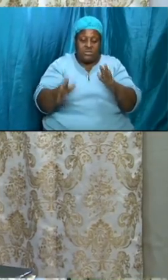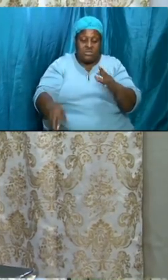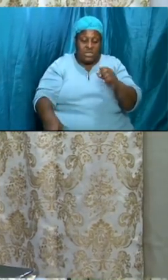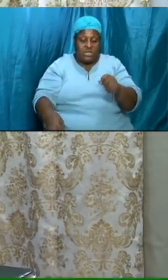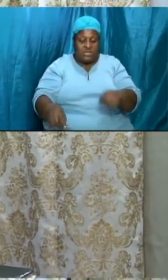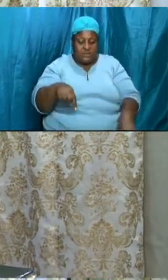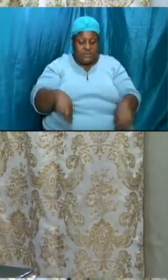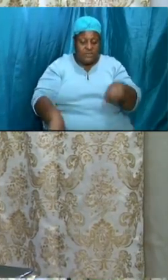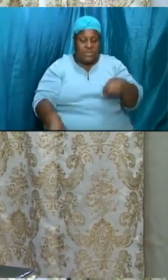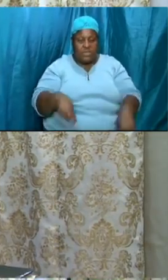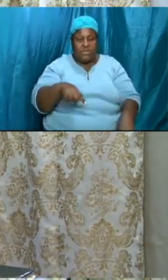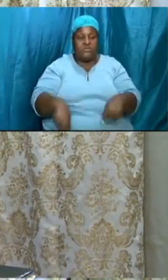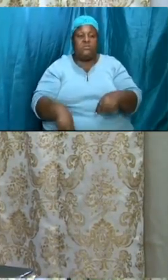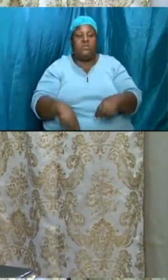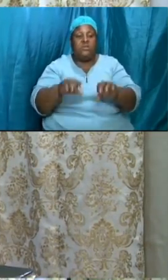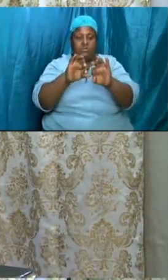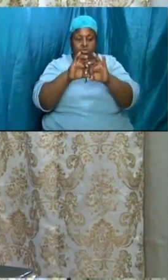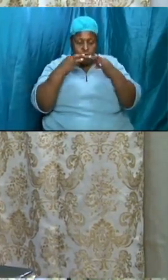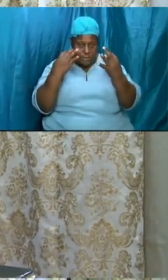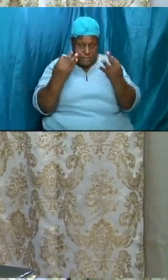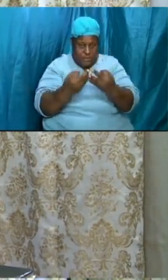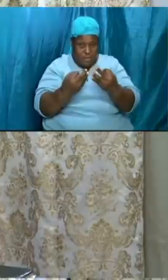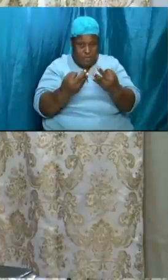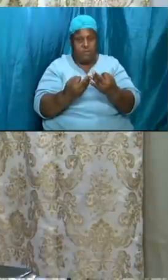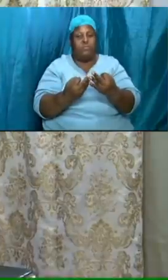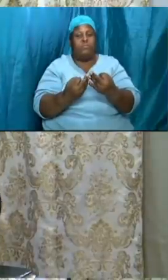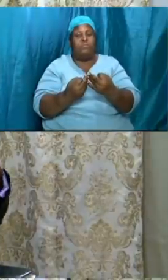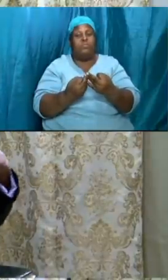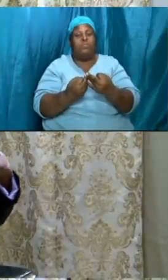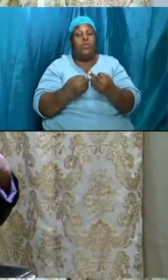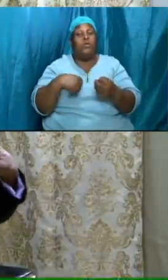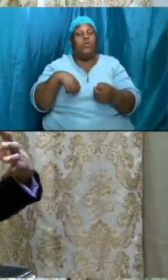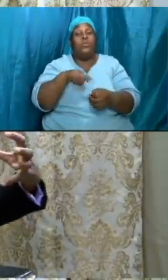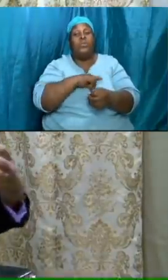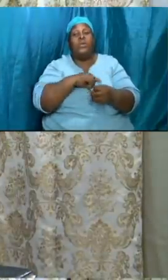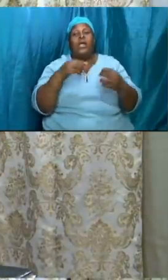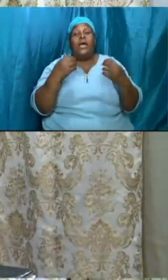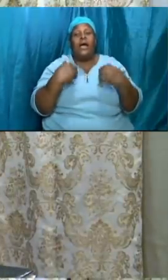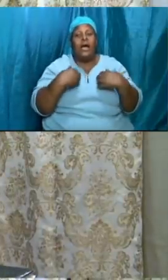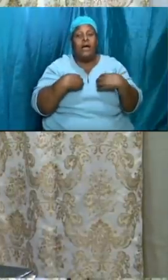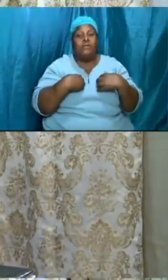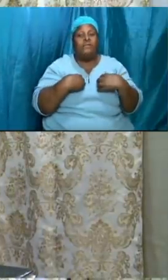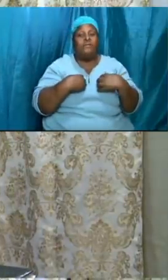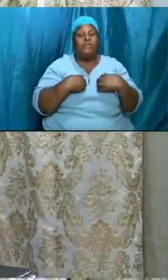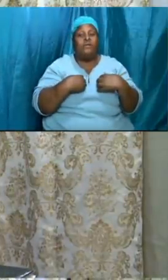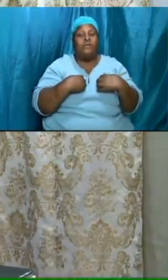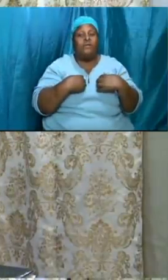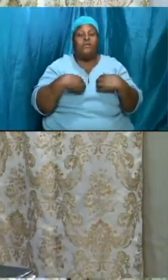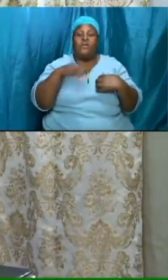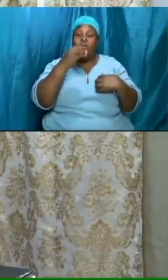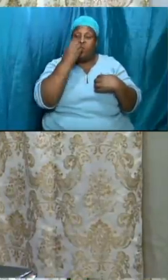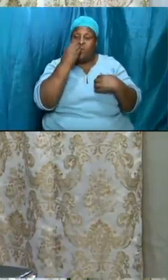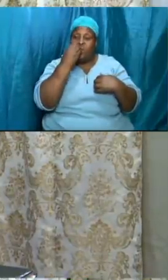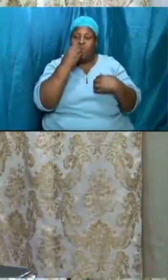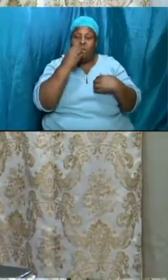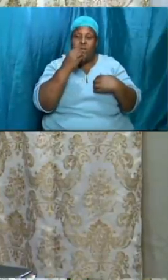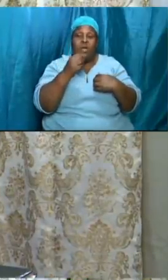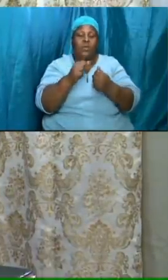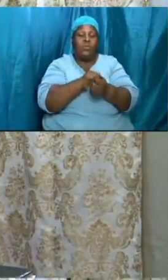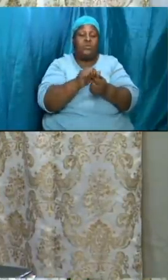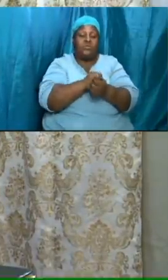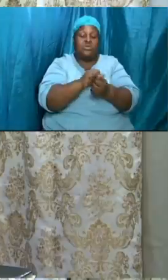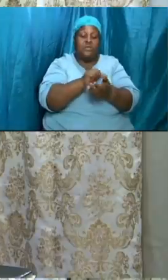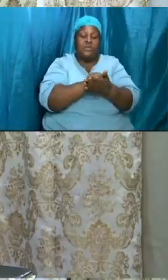-distancing because it's our families and so forth so we will just have the regular supper and washing on the saints feet